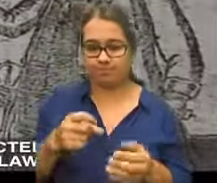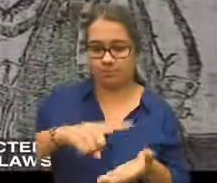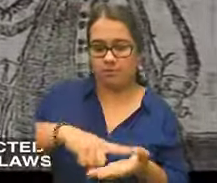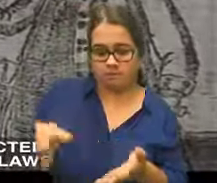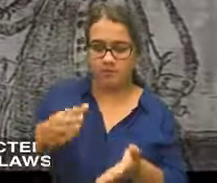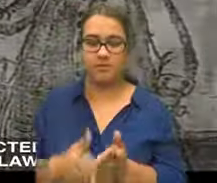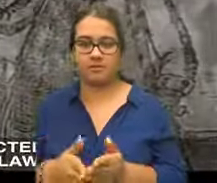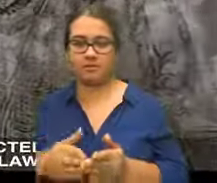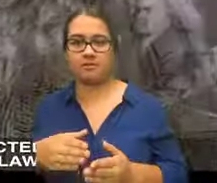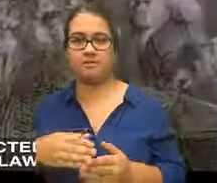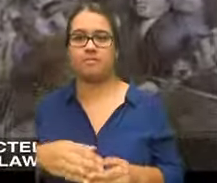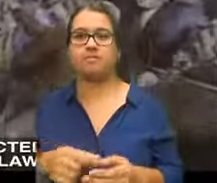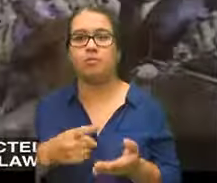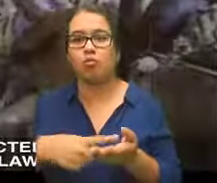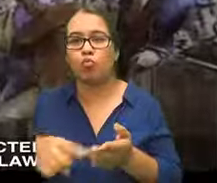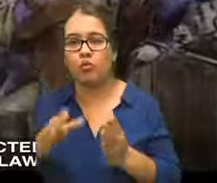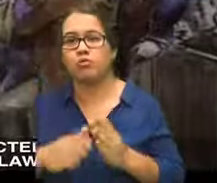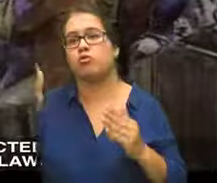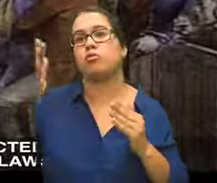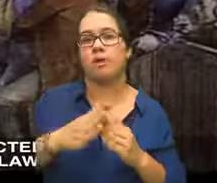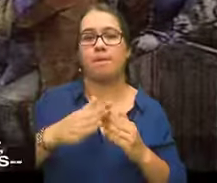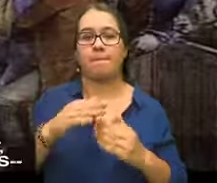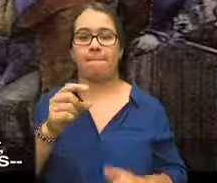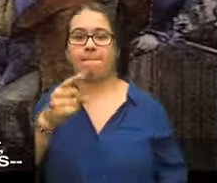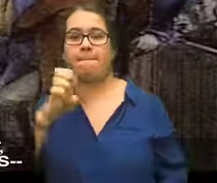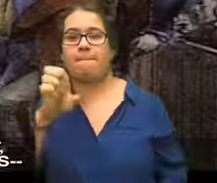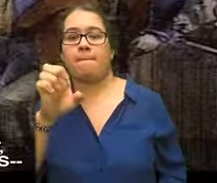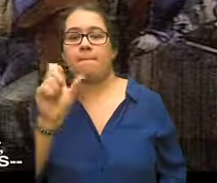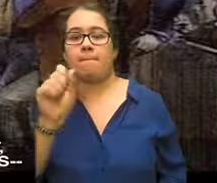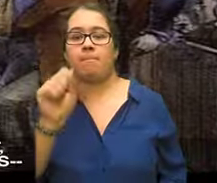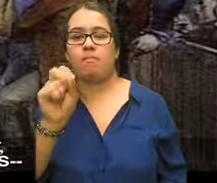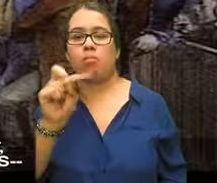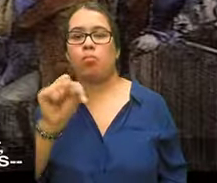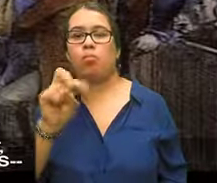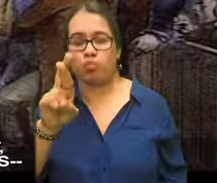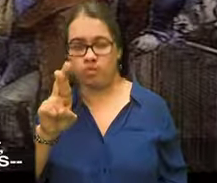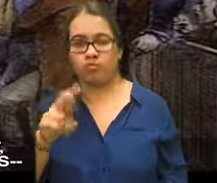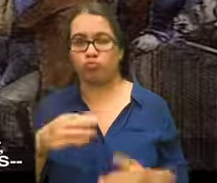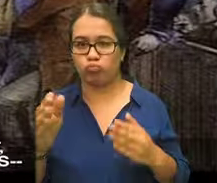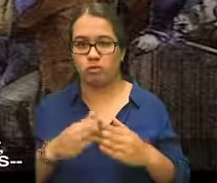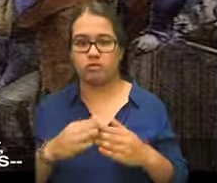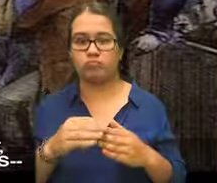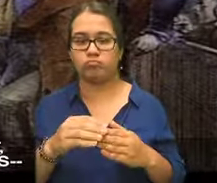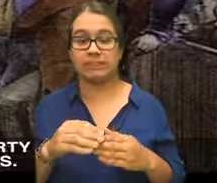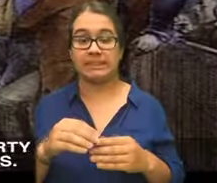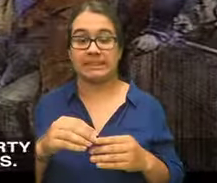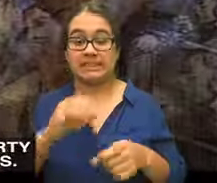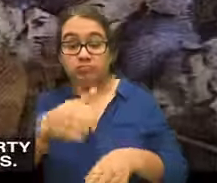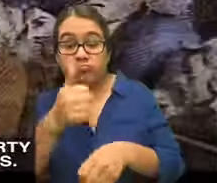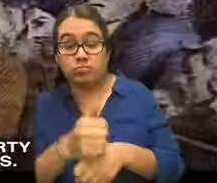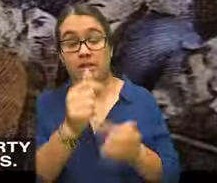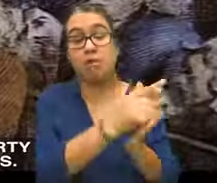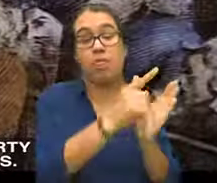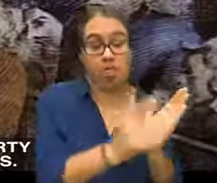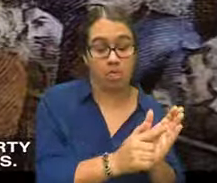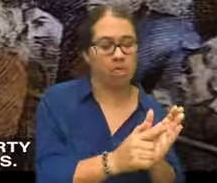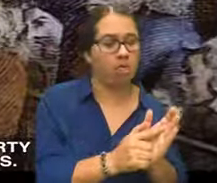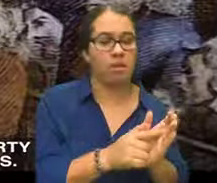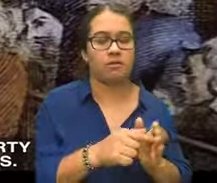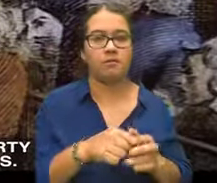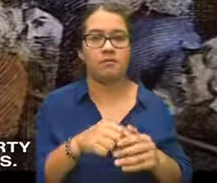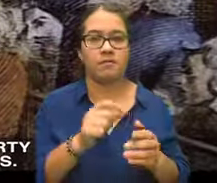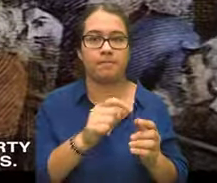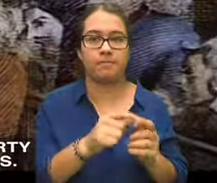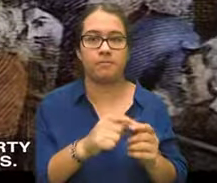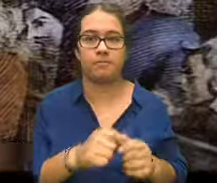the popularly elected legislatures pass laws which in effect cancel all debts trampling on the property rights of the